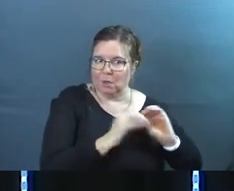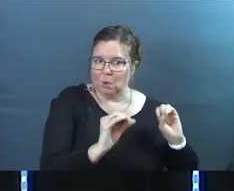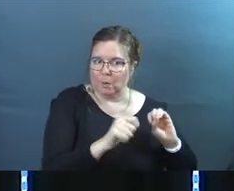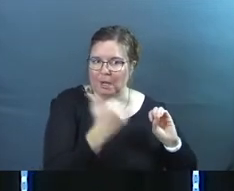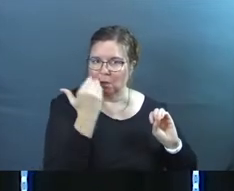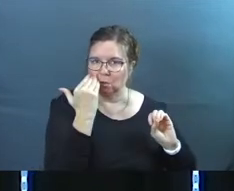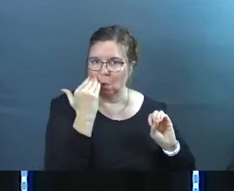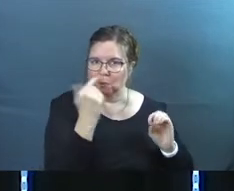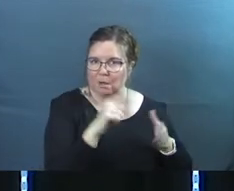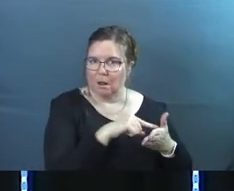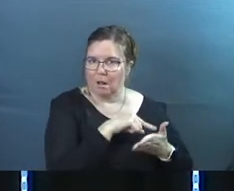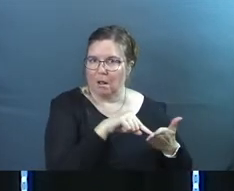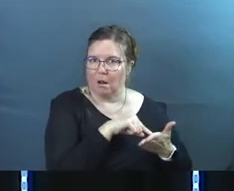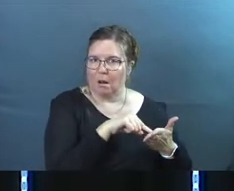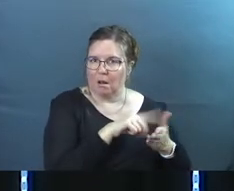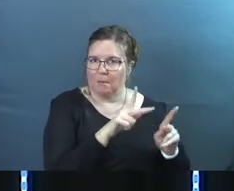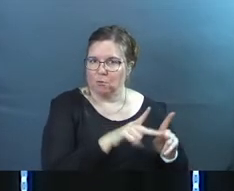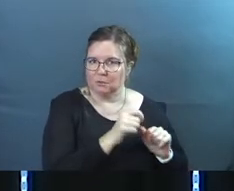knows about anything